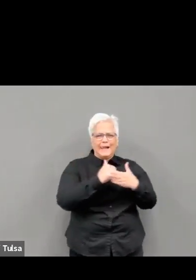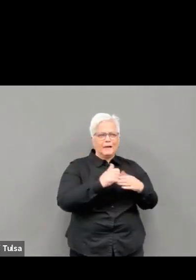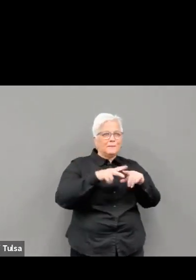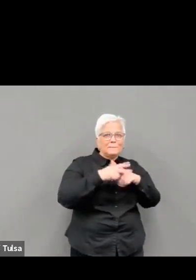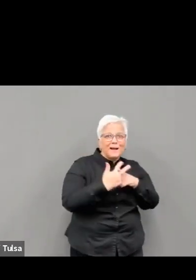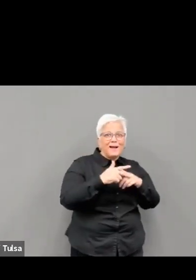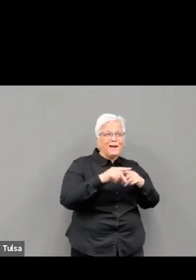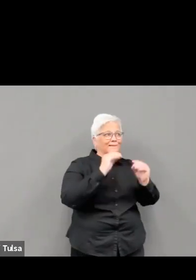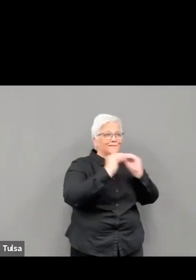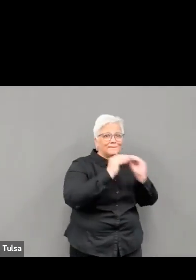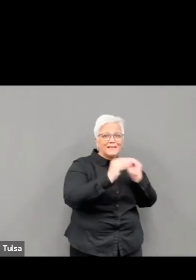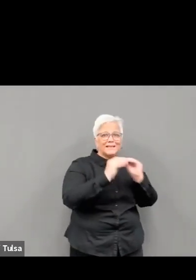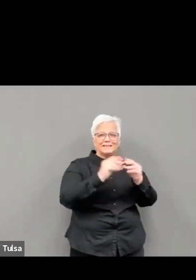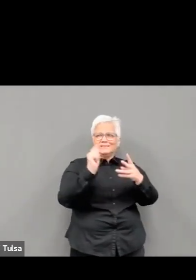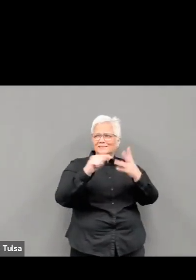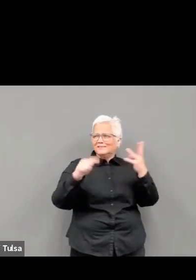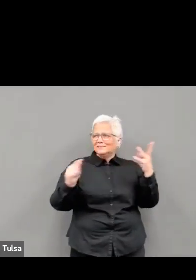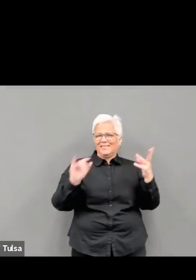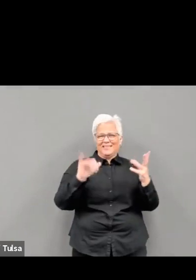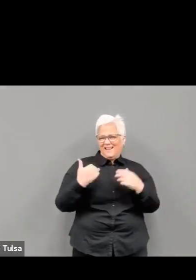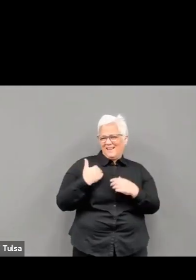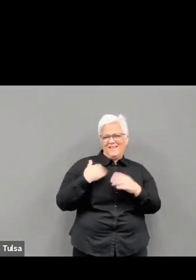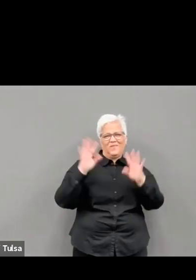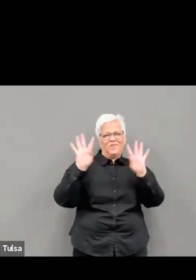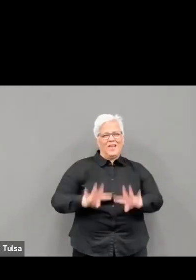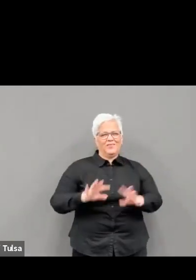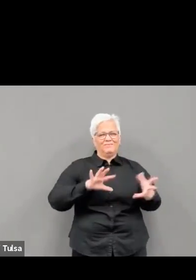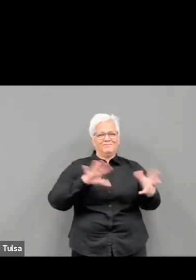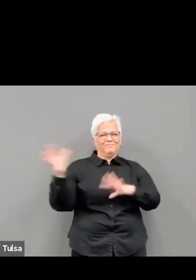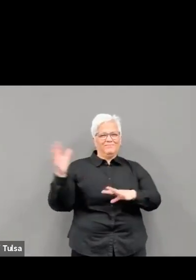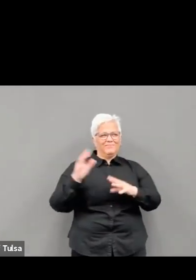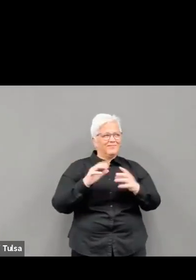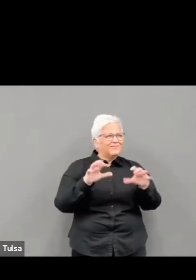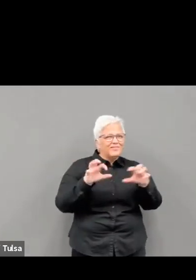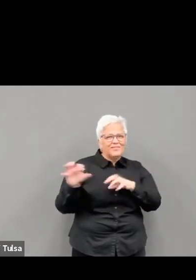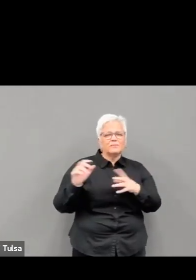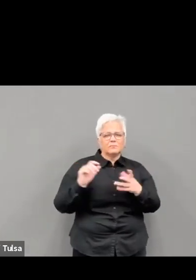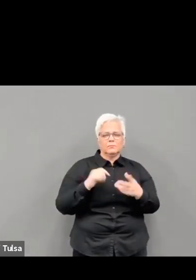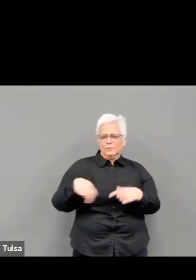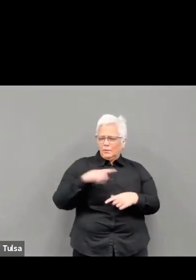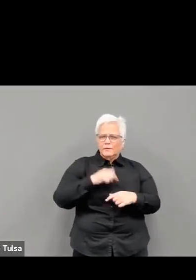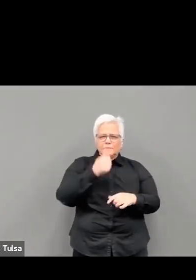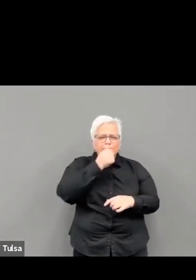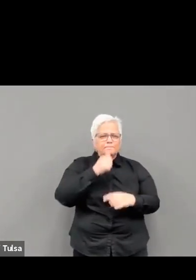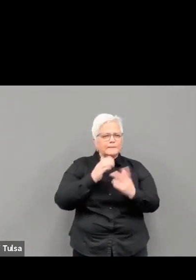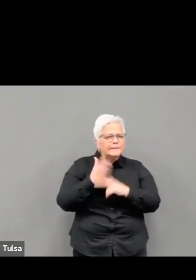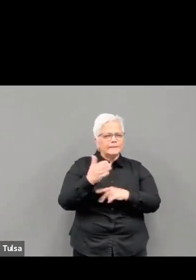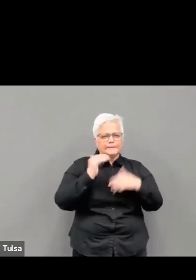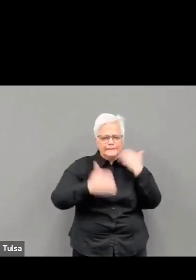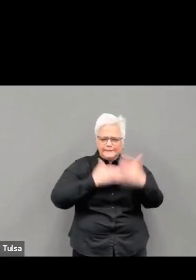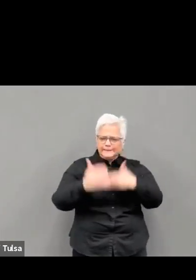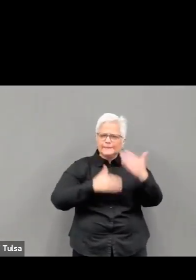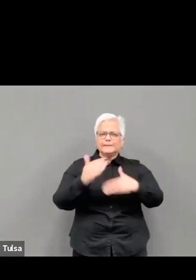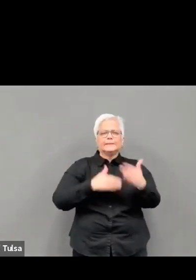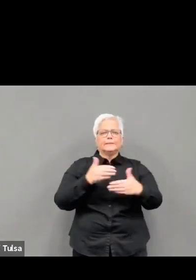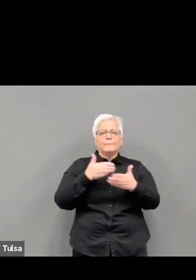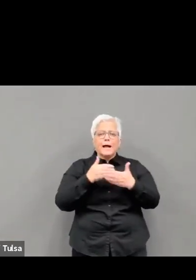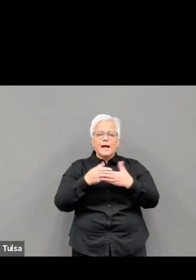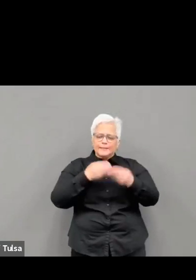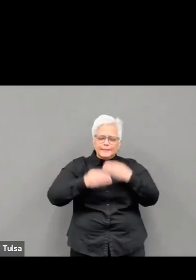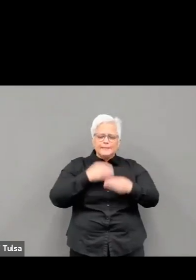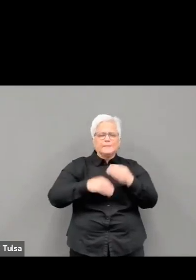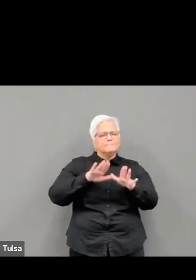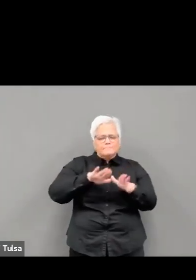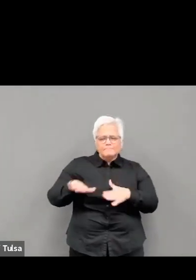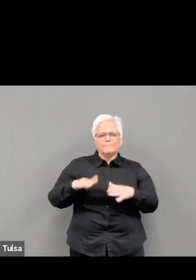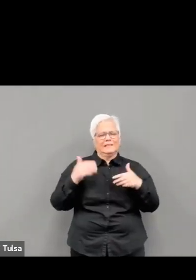This is an extraordinary team Tulsa that you've got working to serve you and I'm so proud to be the mayor and to work with